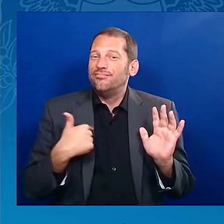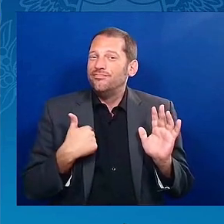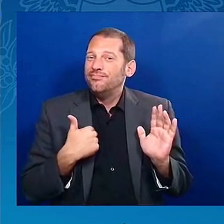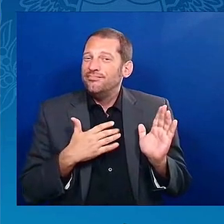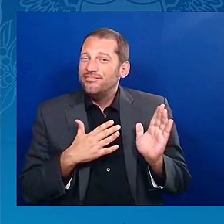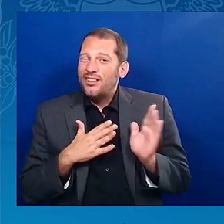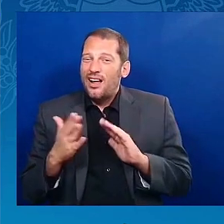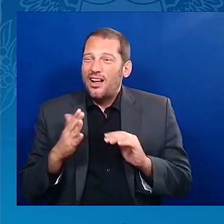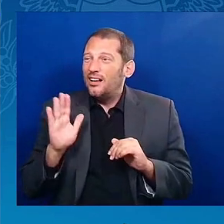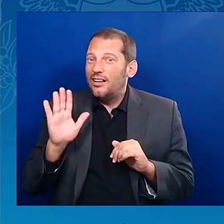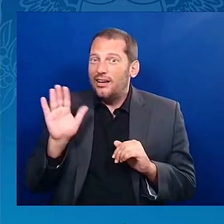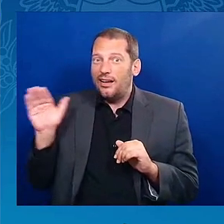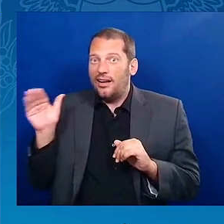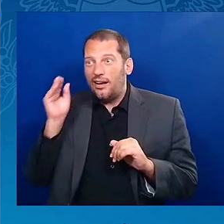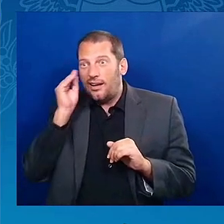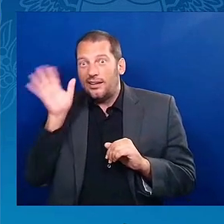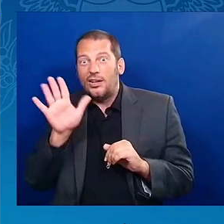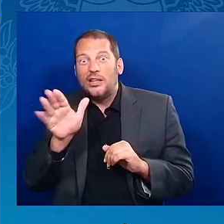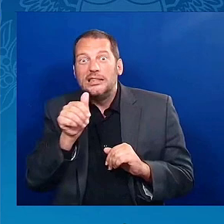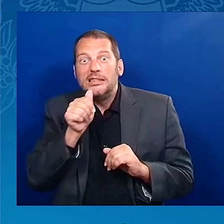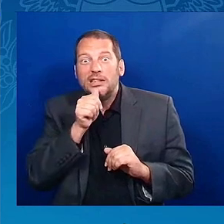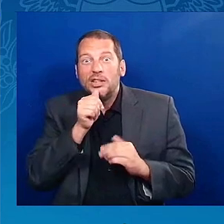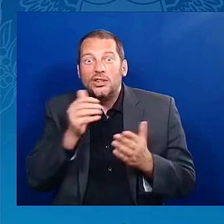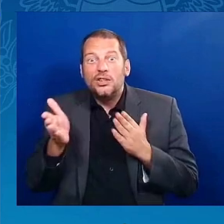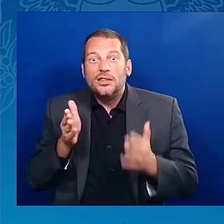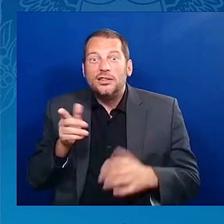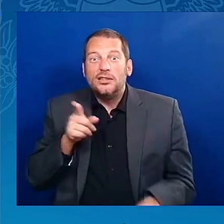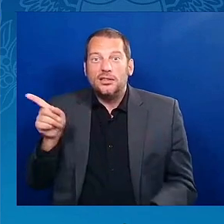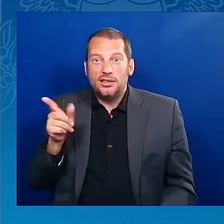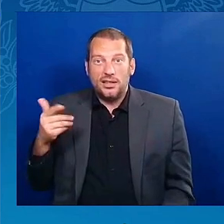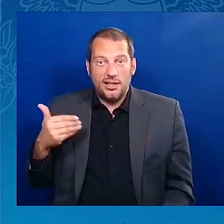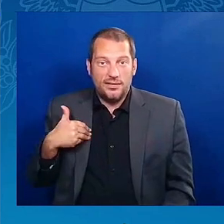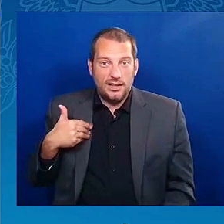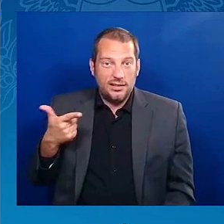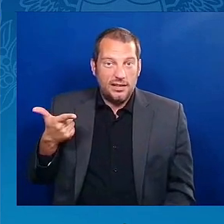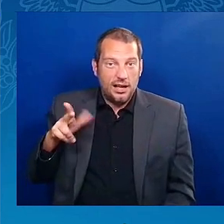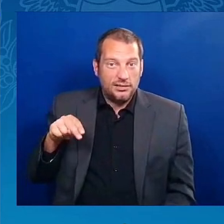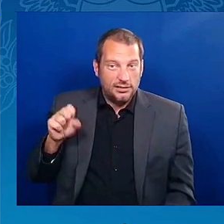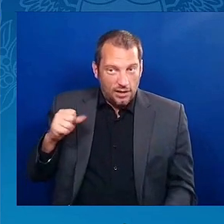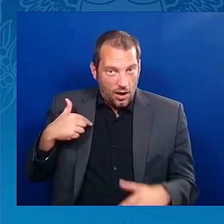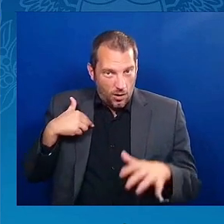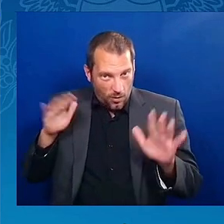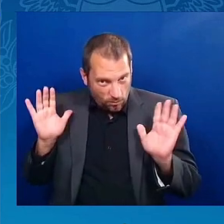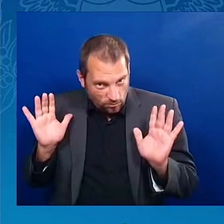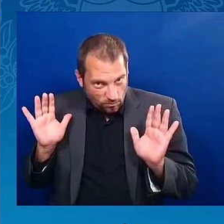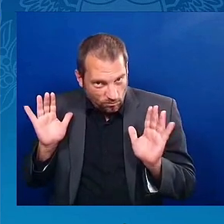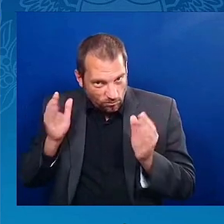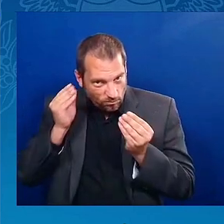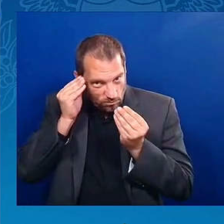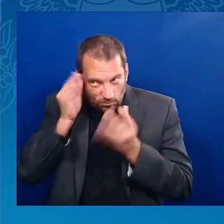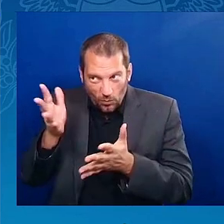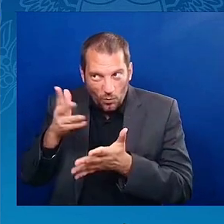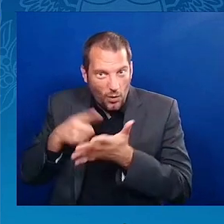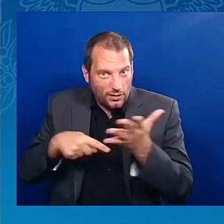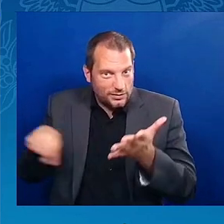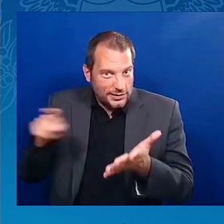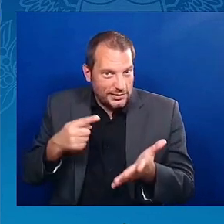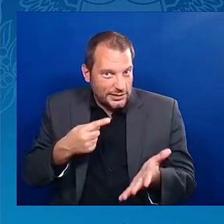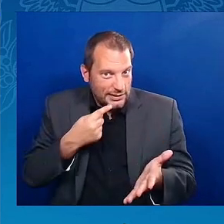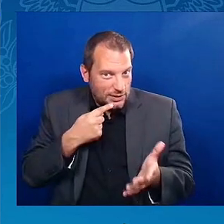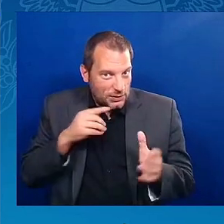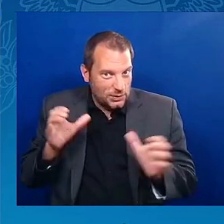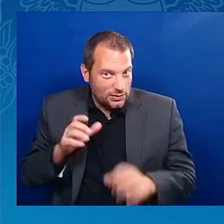they had me in the room by they self. And they said, when that clock hits zero, you must be through. So y'all can put them safeties back on your